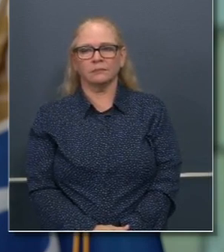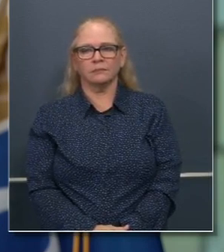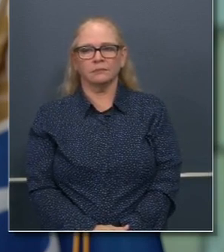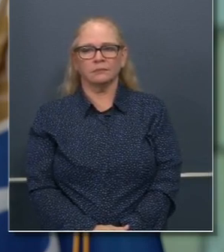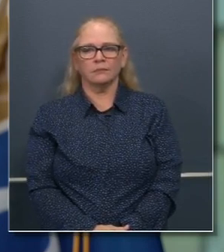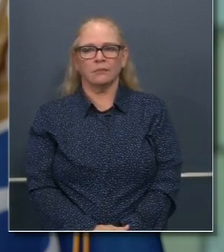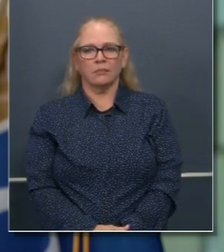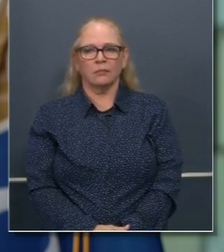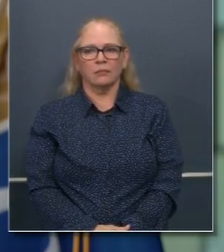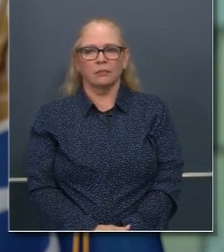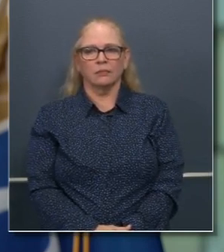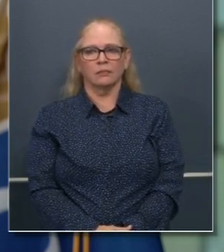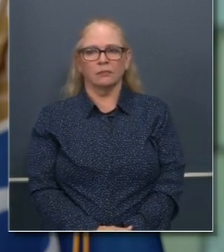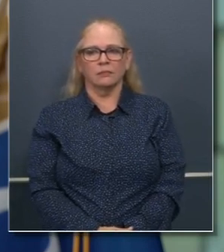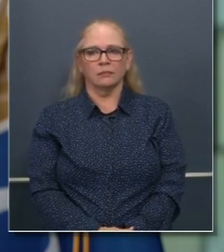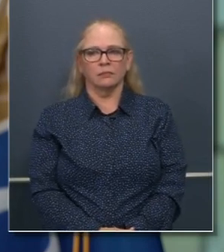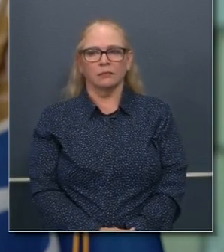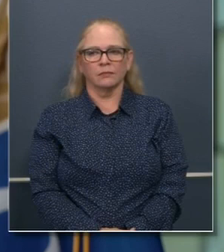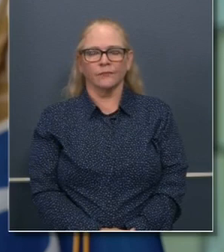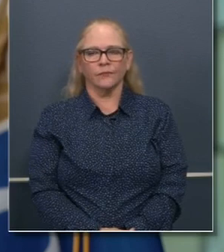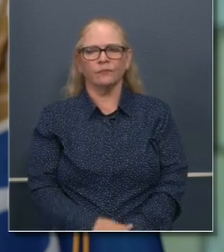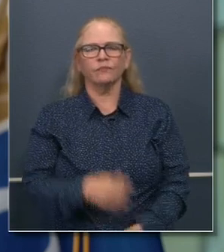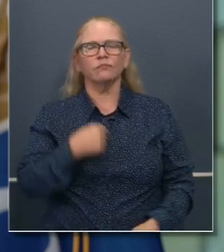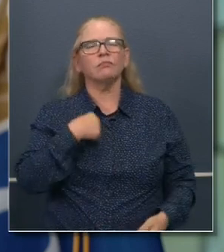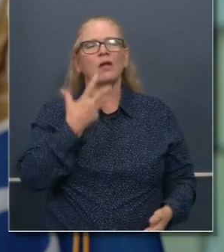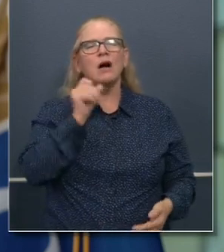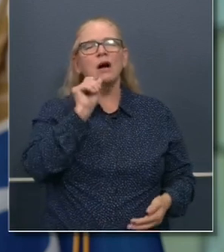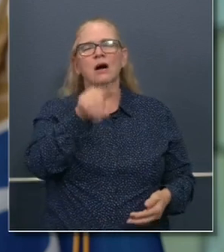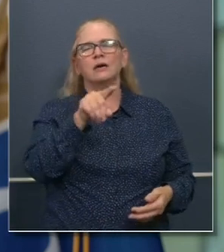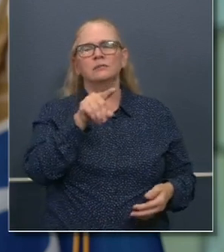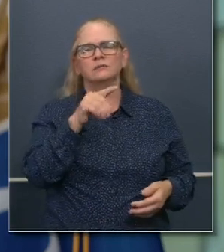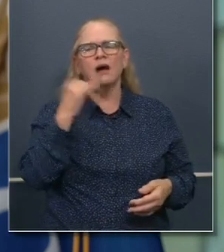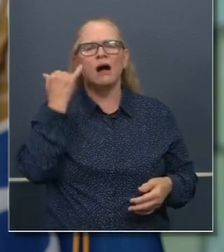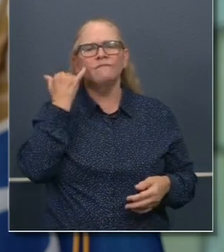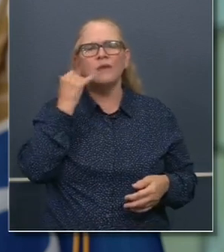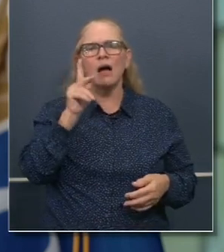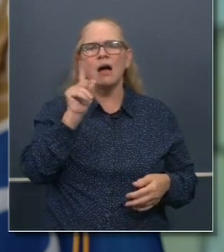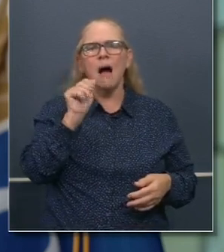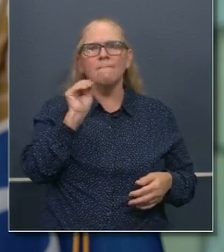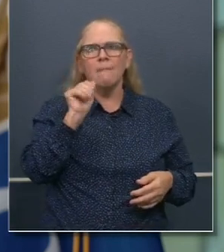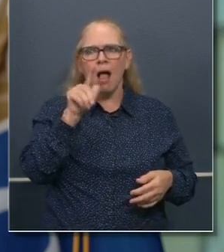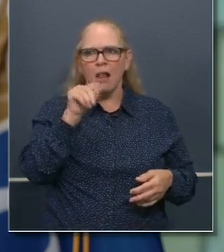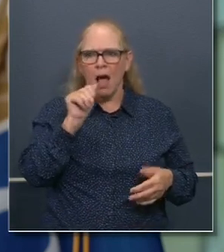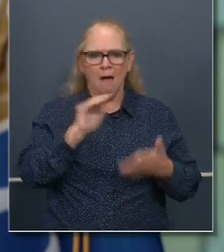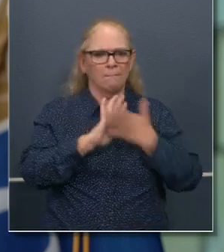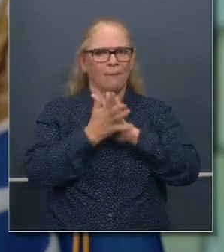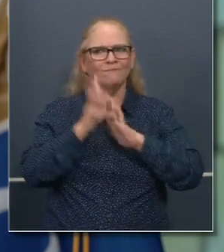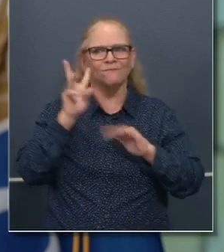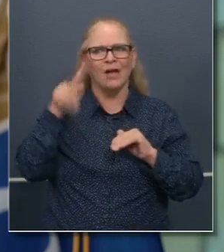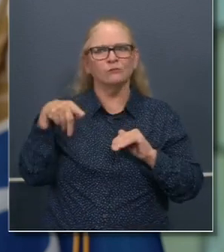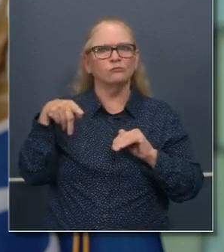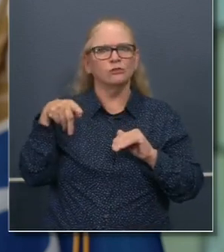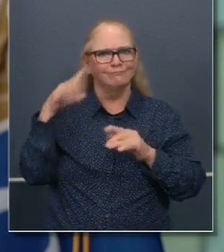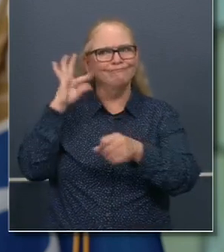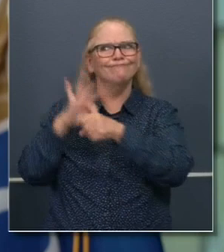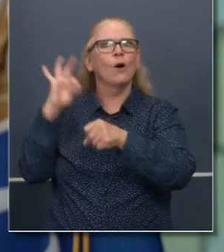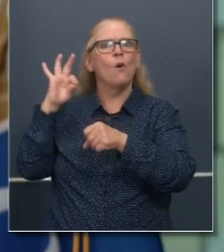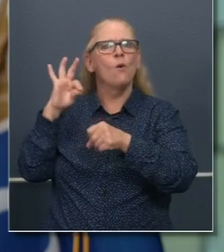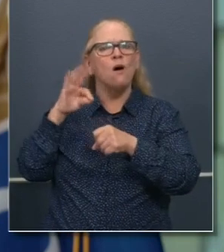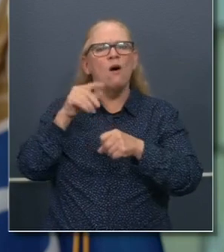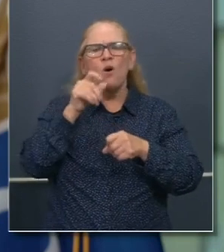and what that process looks like for you, should you have to make that decision? My last I looked, it's August of 2020.